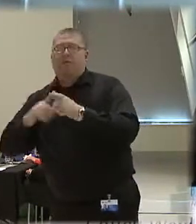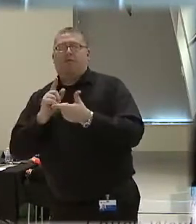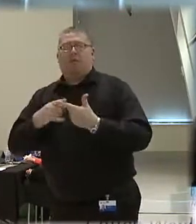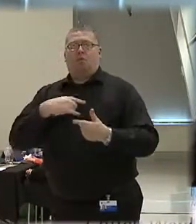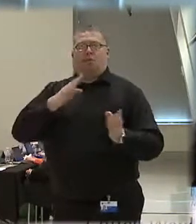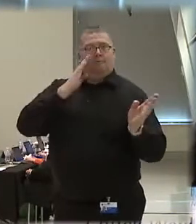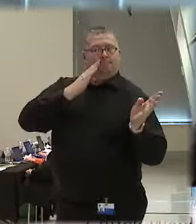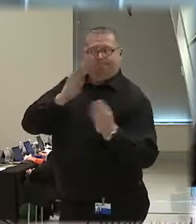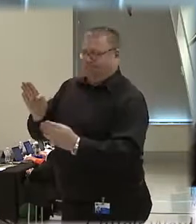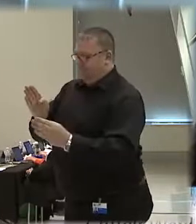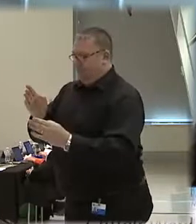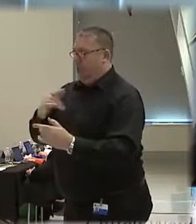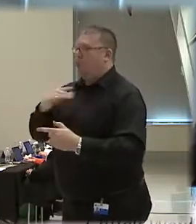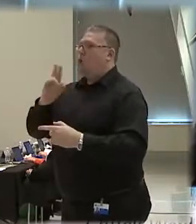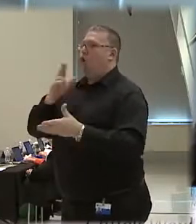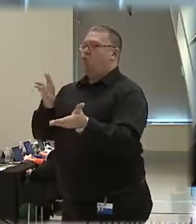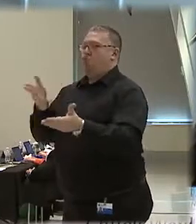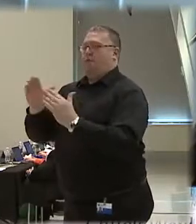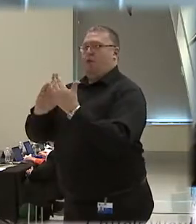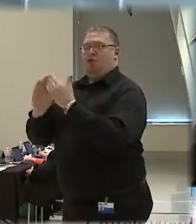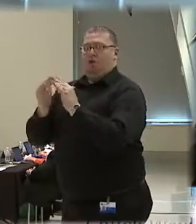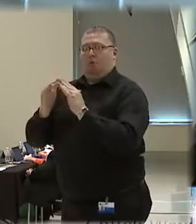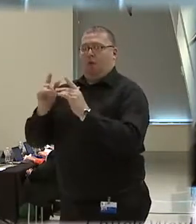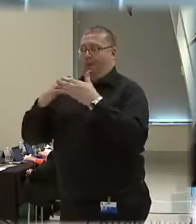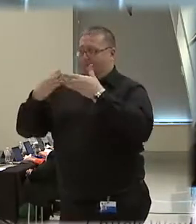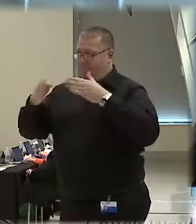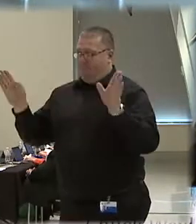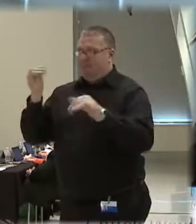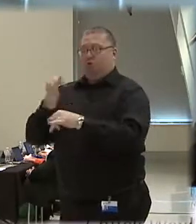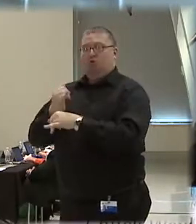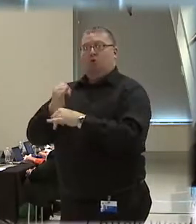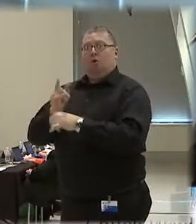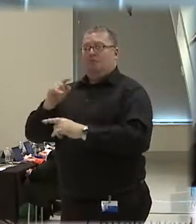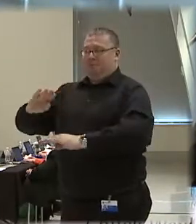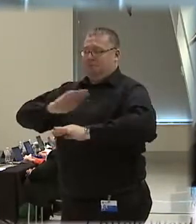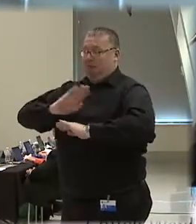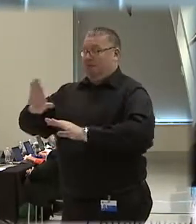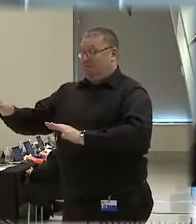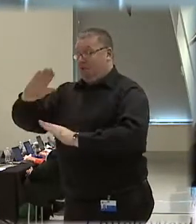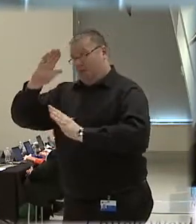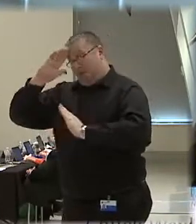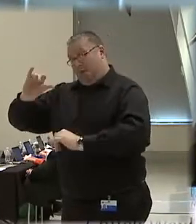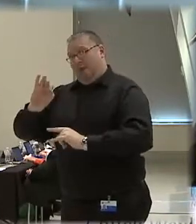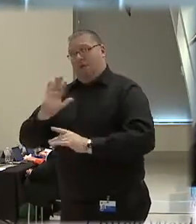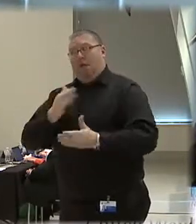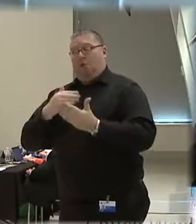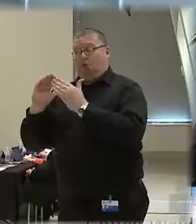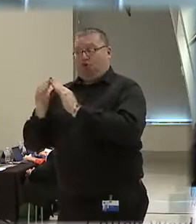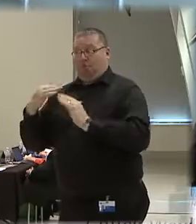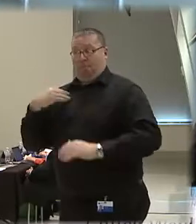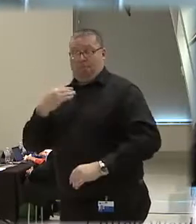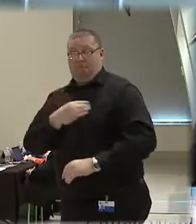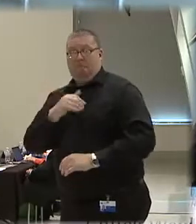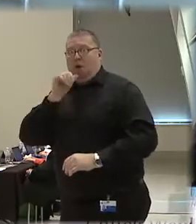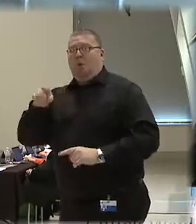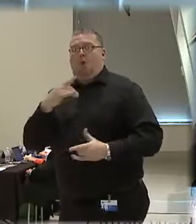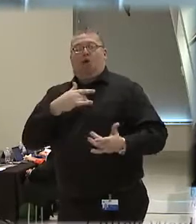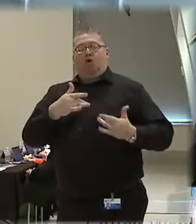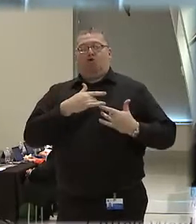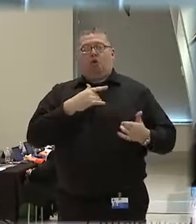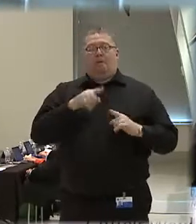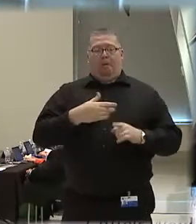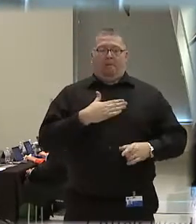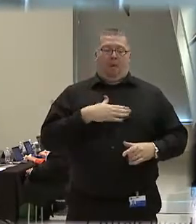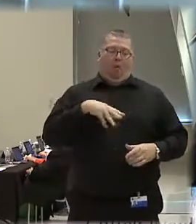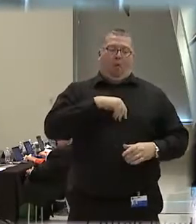towards them because we are public servants in a public institution there to meet the expectations of our citizens rather than the concerns about our